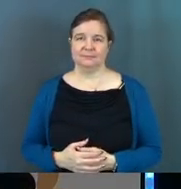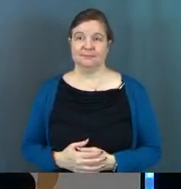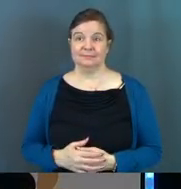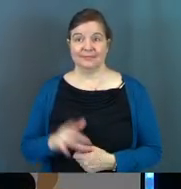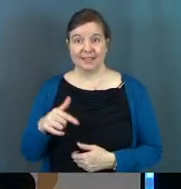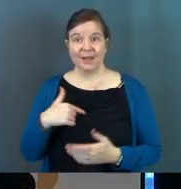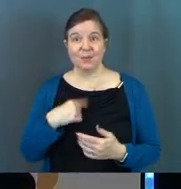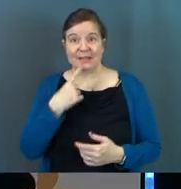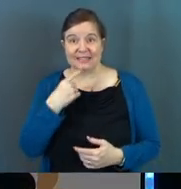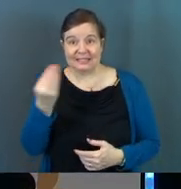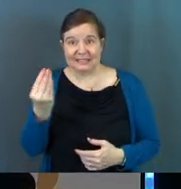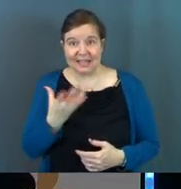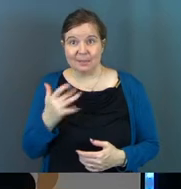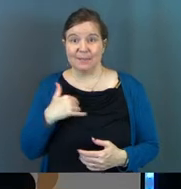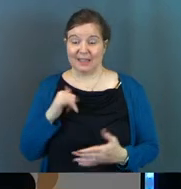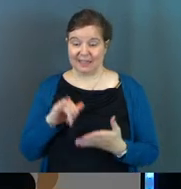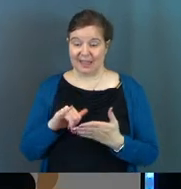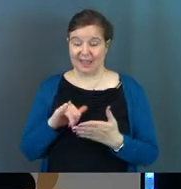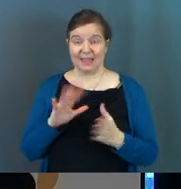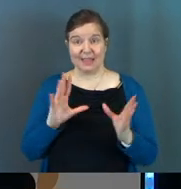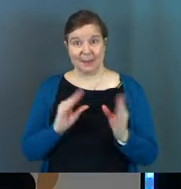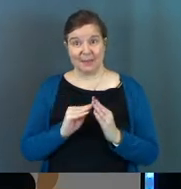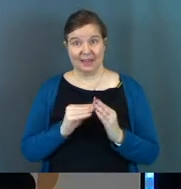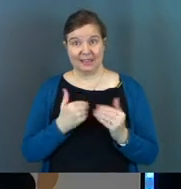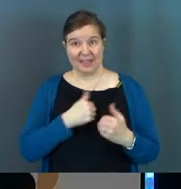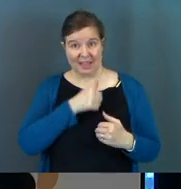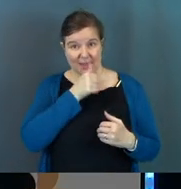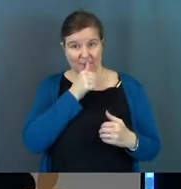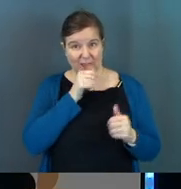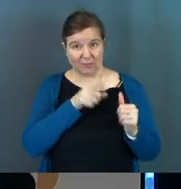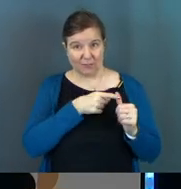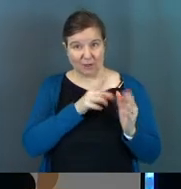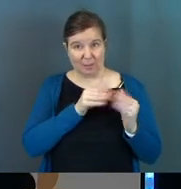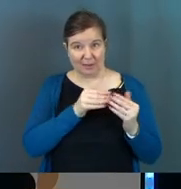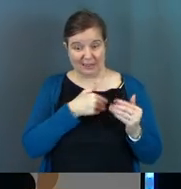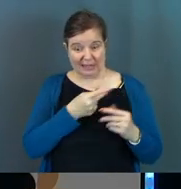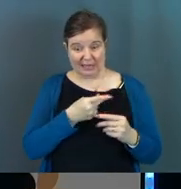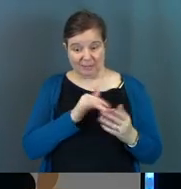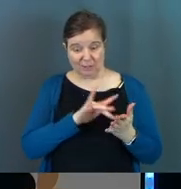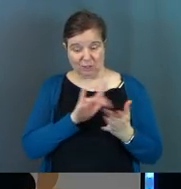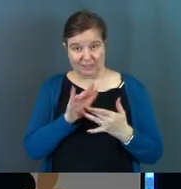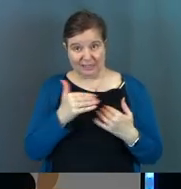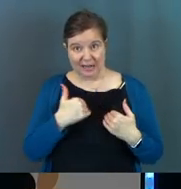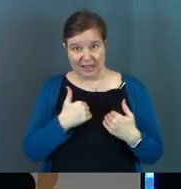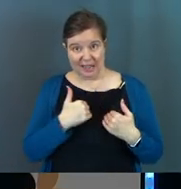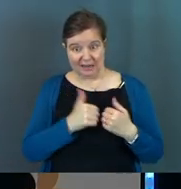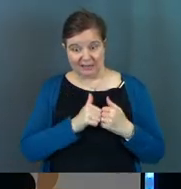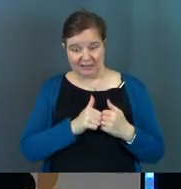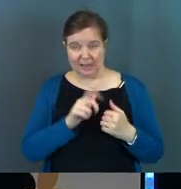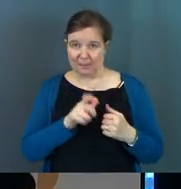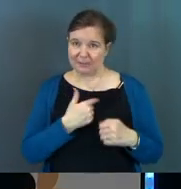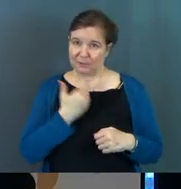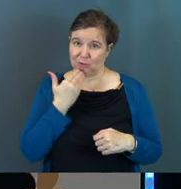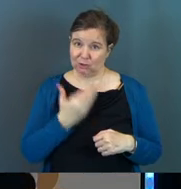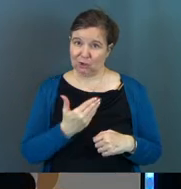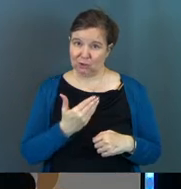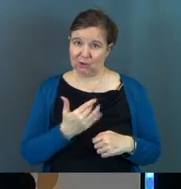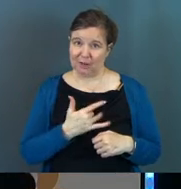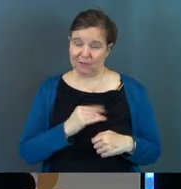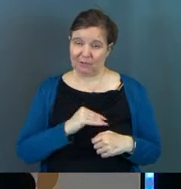See, that's what tells me that at that meeting that they had that first meeting that him and Jesus had had, it must've been good